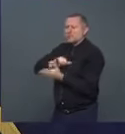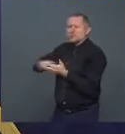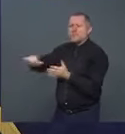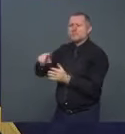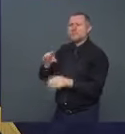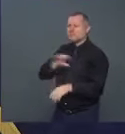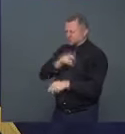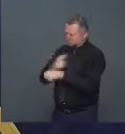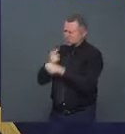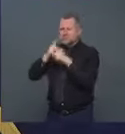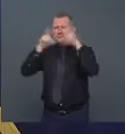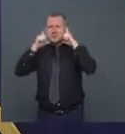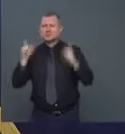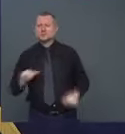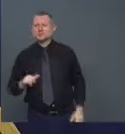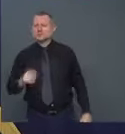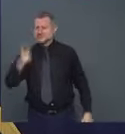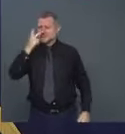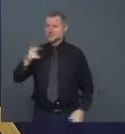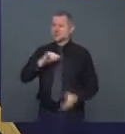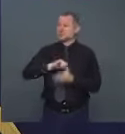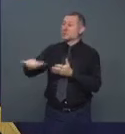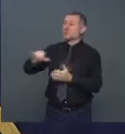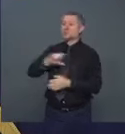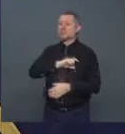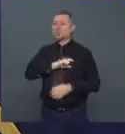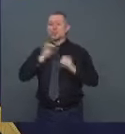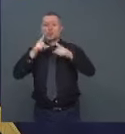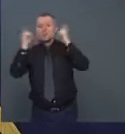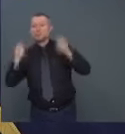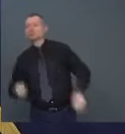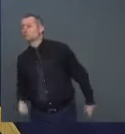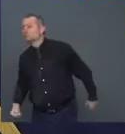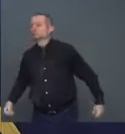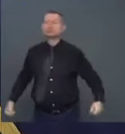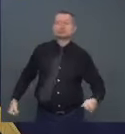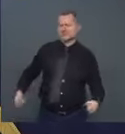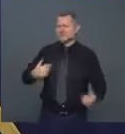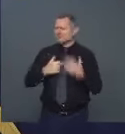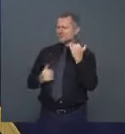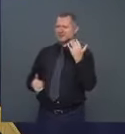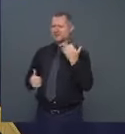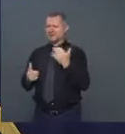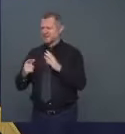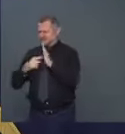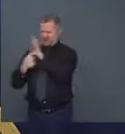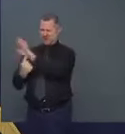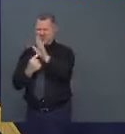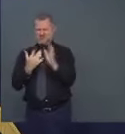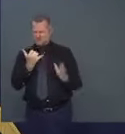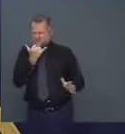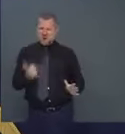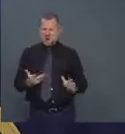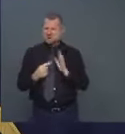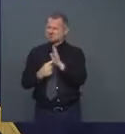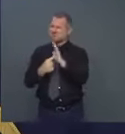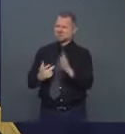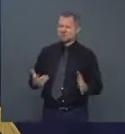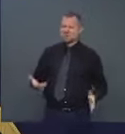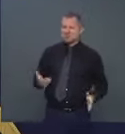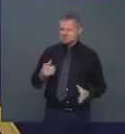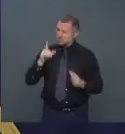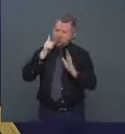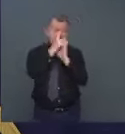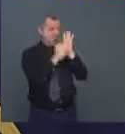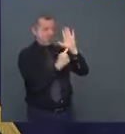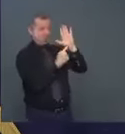What signal does that send? Wearing a mask is a law is the law, but the police officer who's supposed